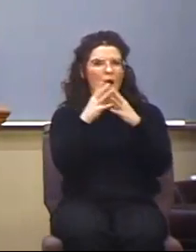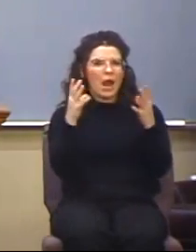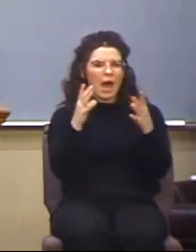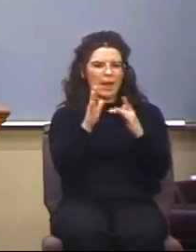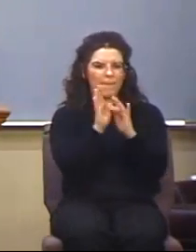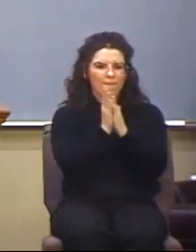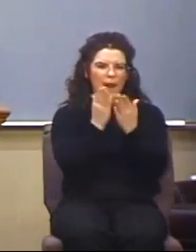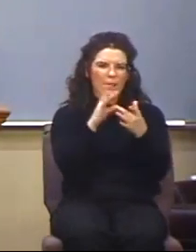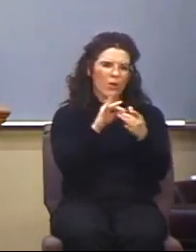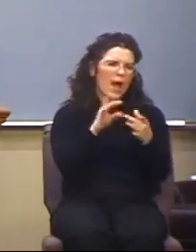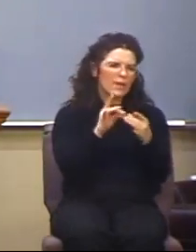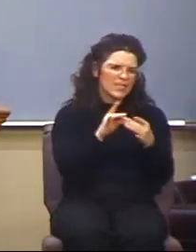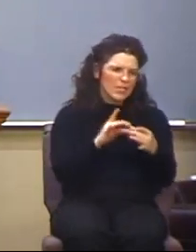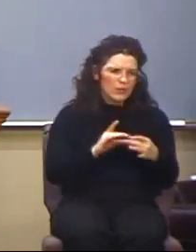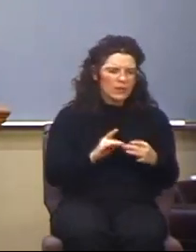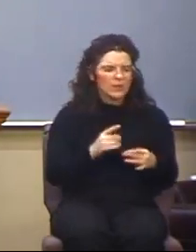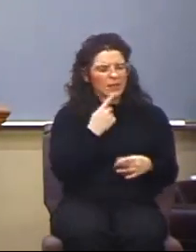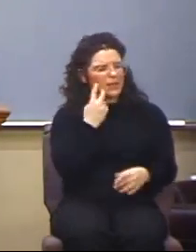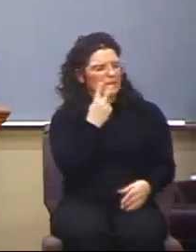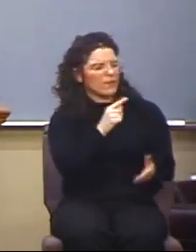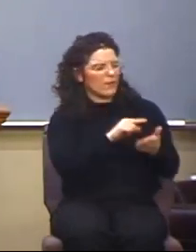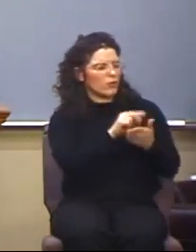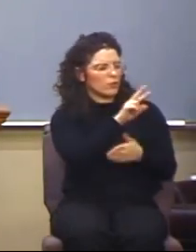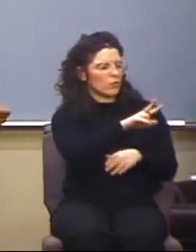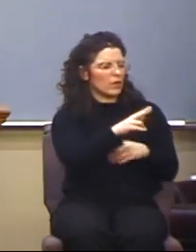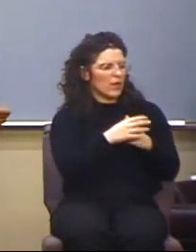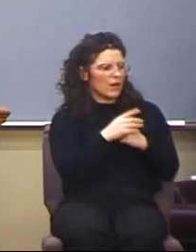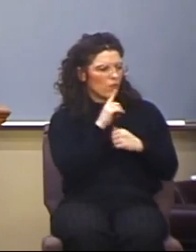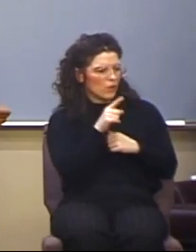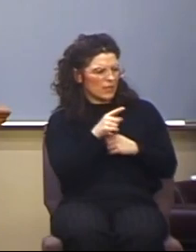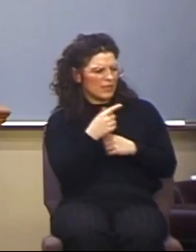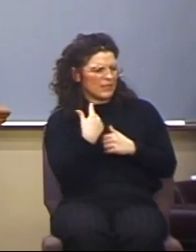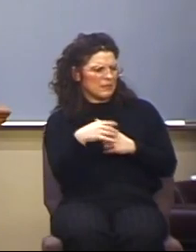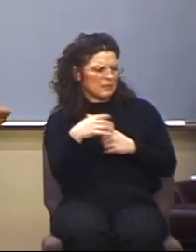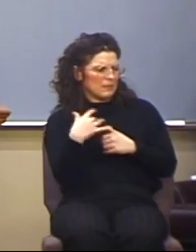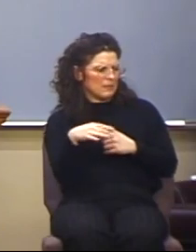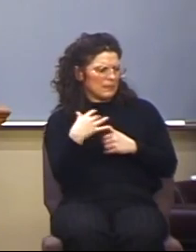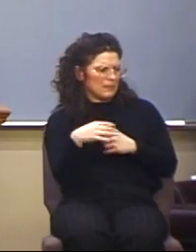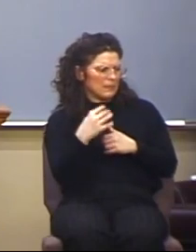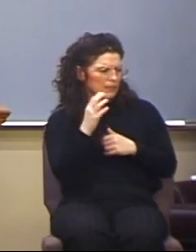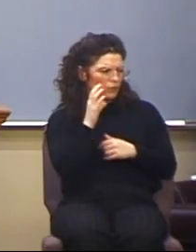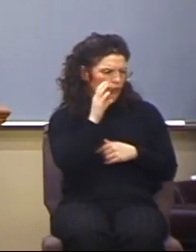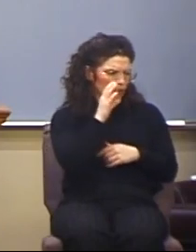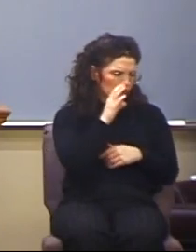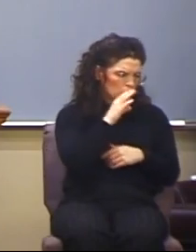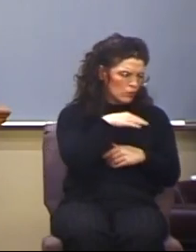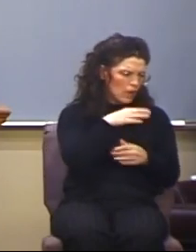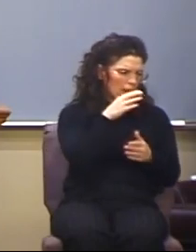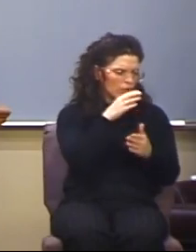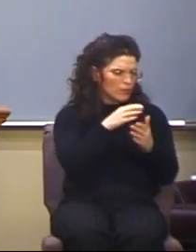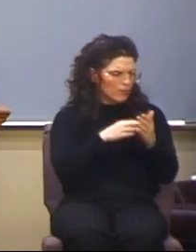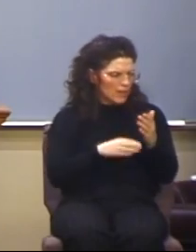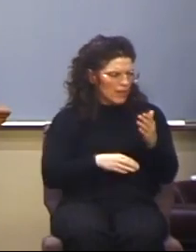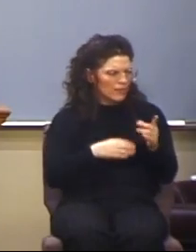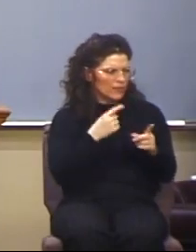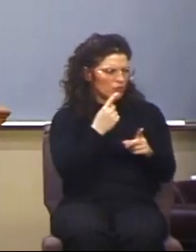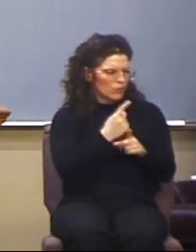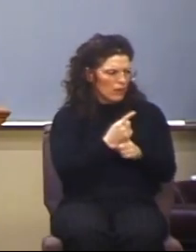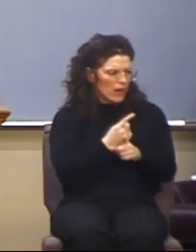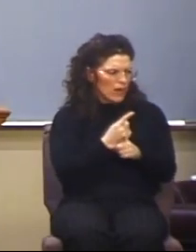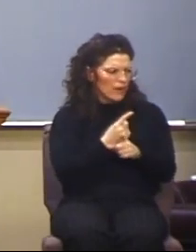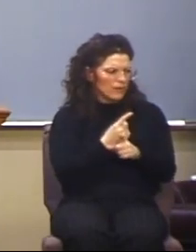kind of bump into verse 3, and it just really does seem a strange passage. But